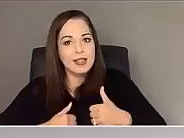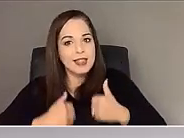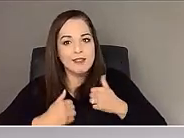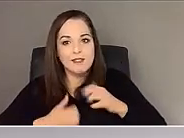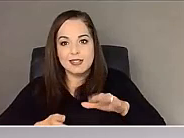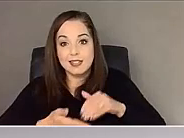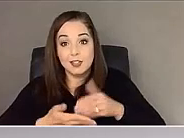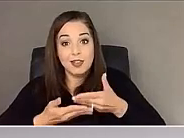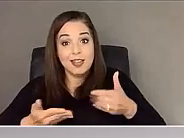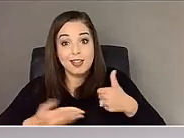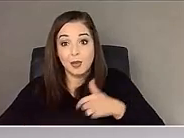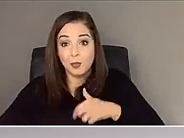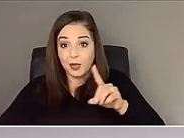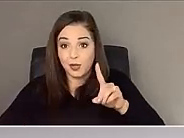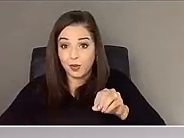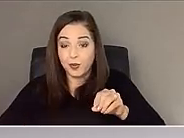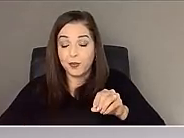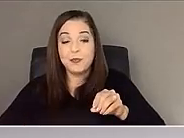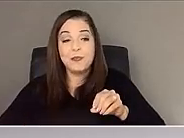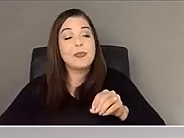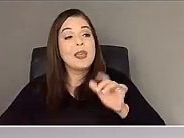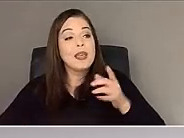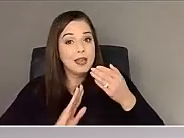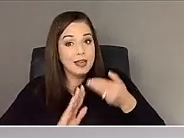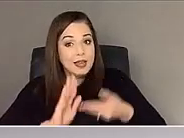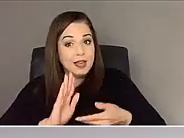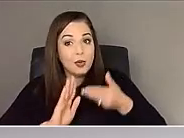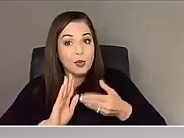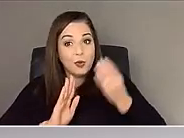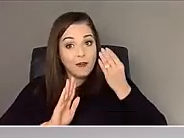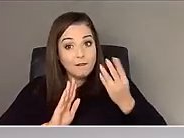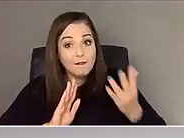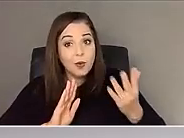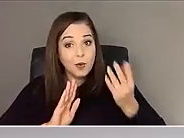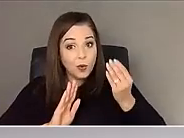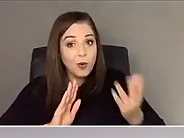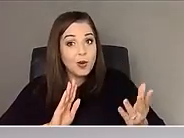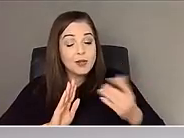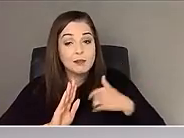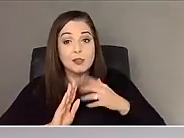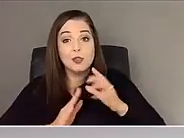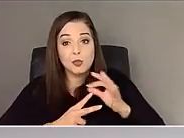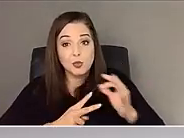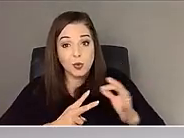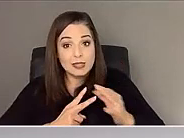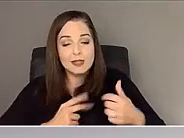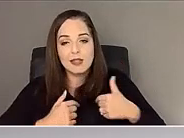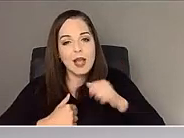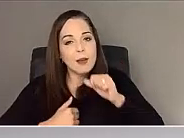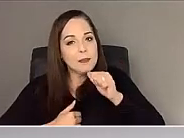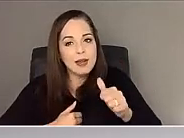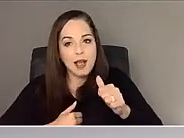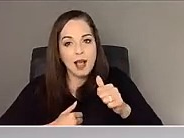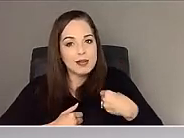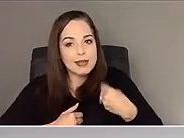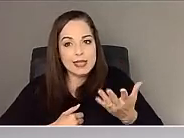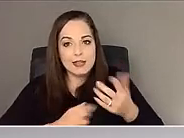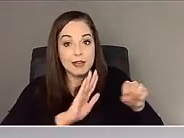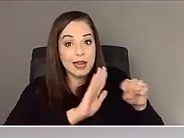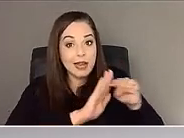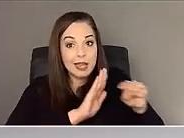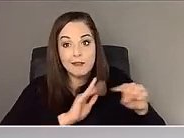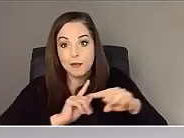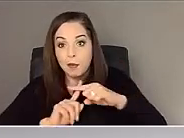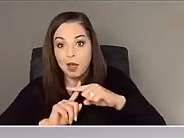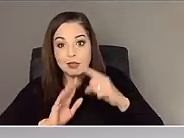we do. Um, here's your informed choices. Um, and I'm not going to put a negative or a positive to any